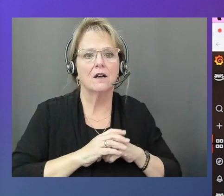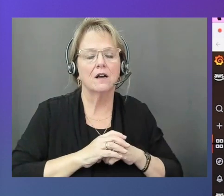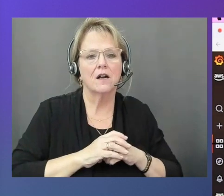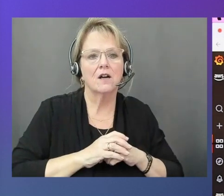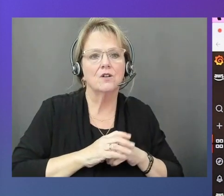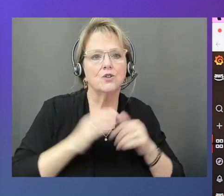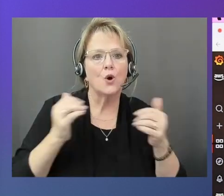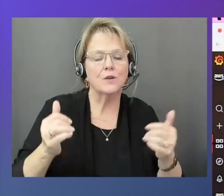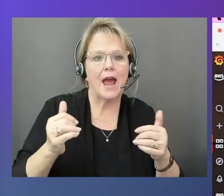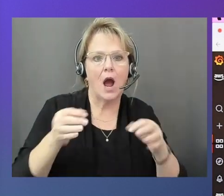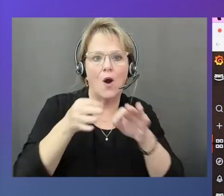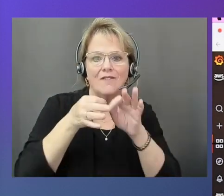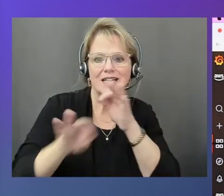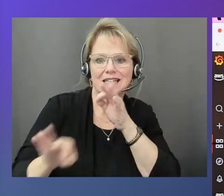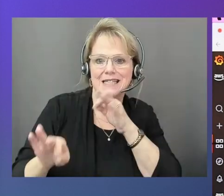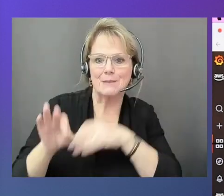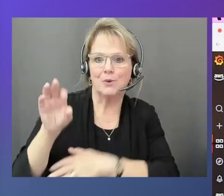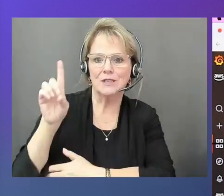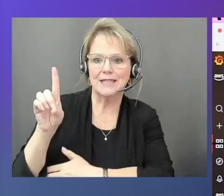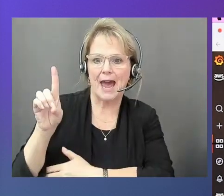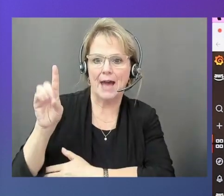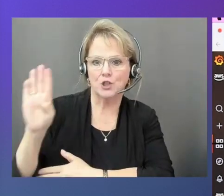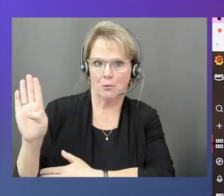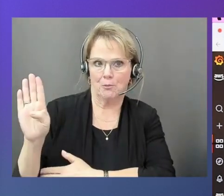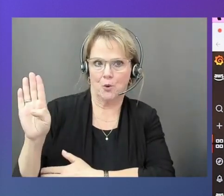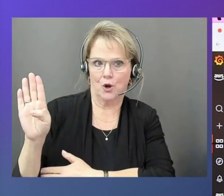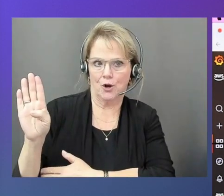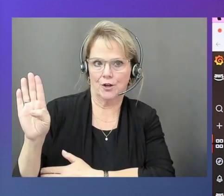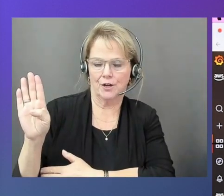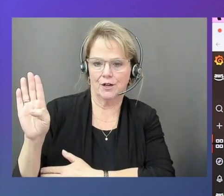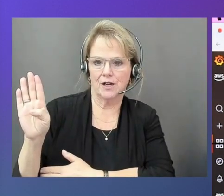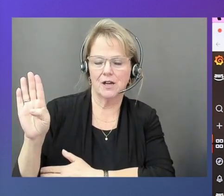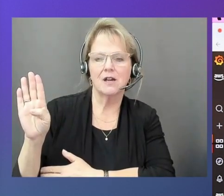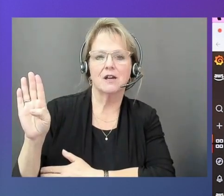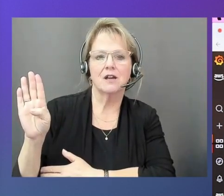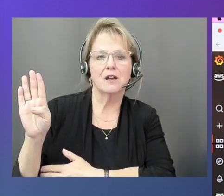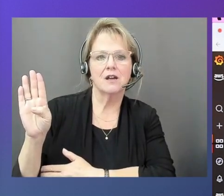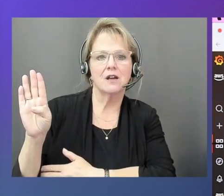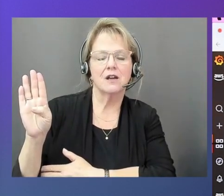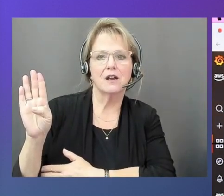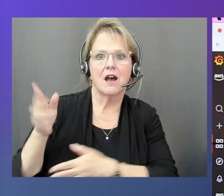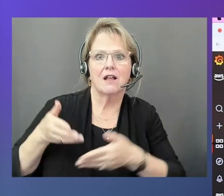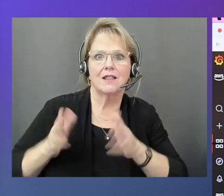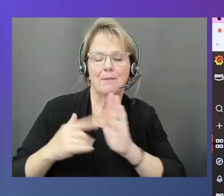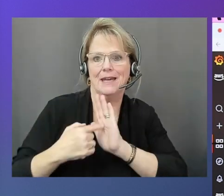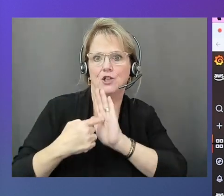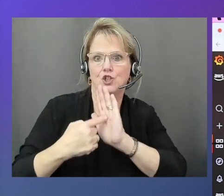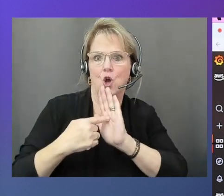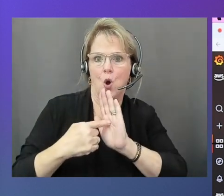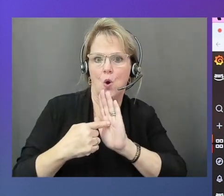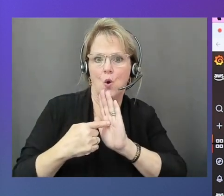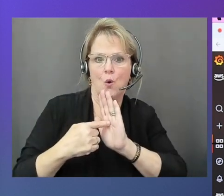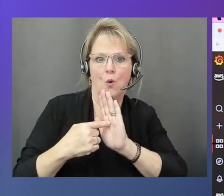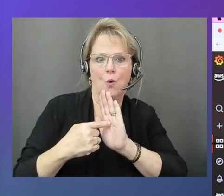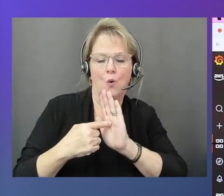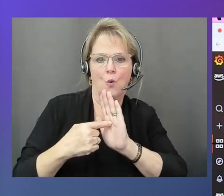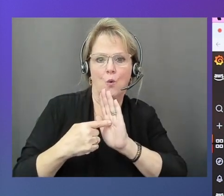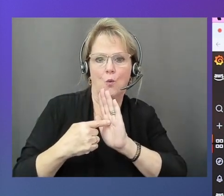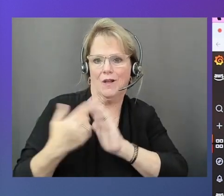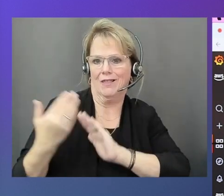dashboard, which is, let me show the last three hours.